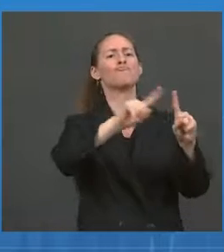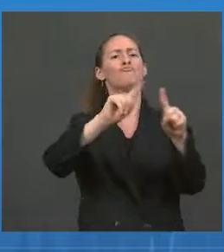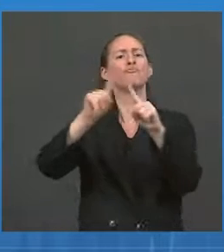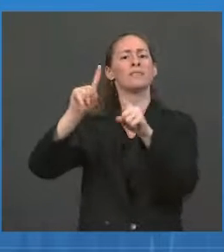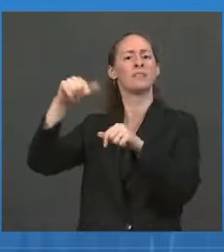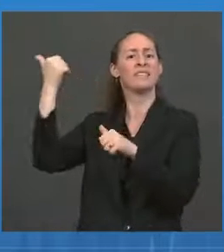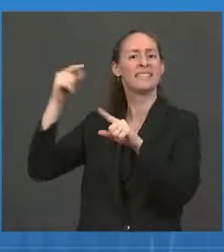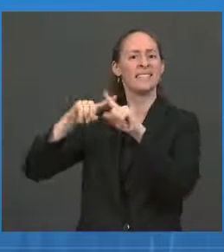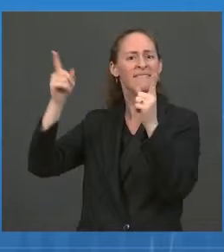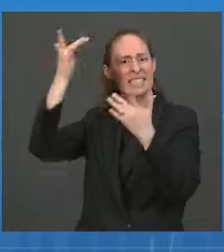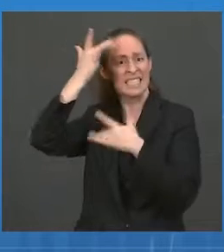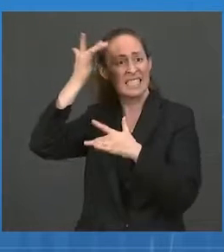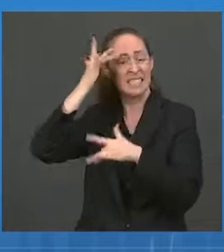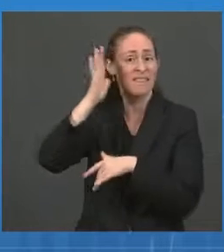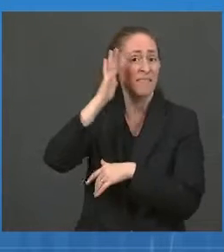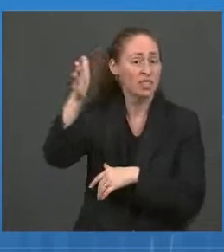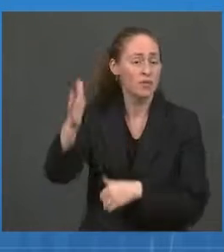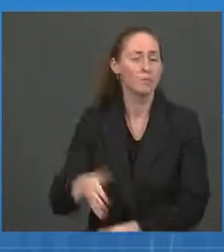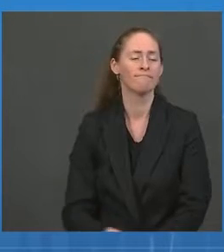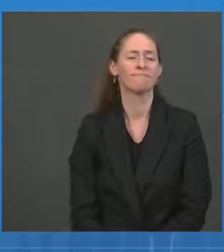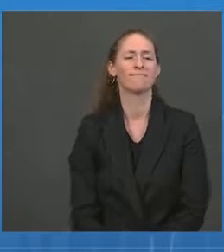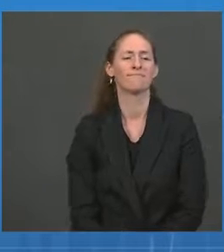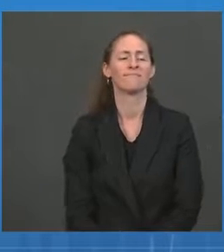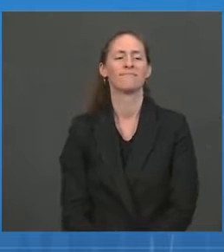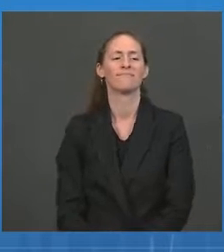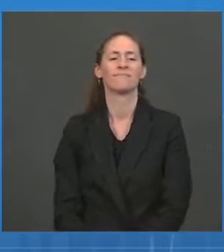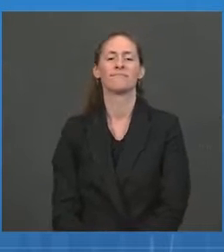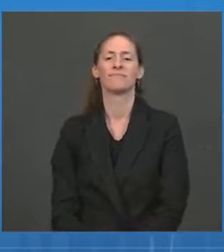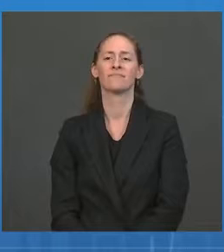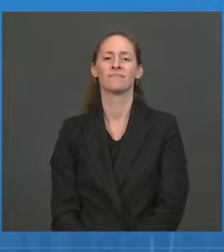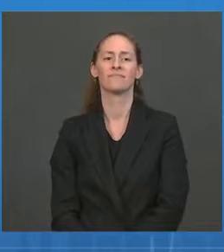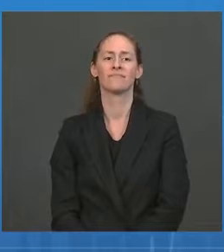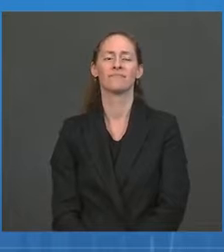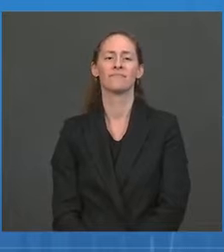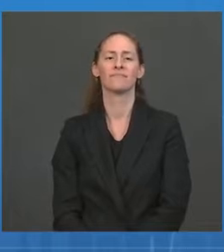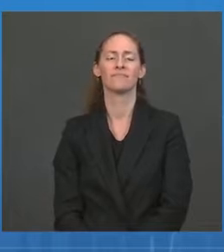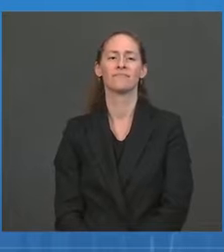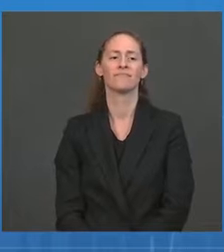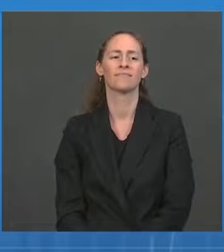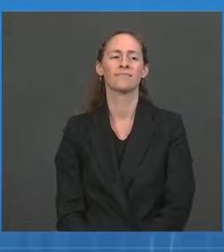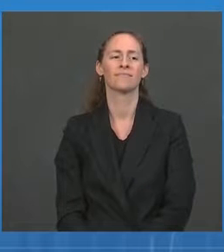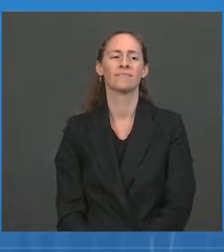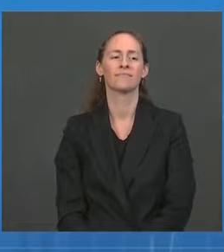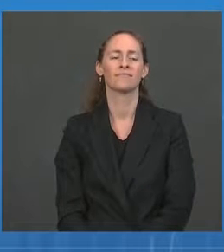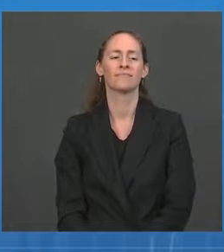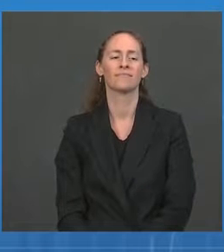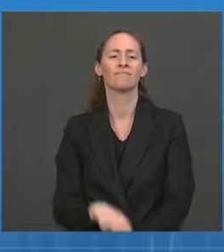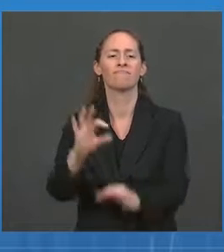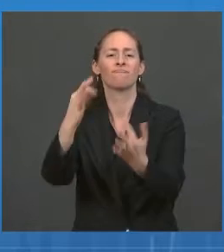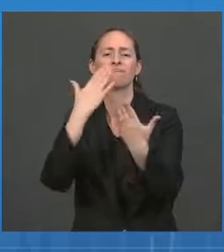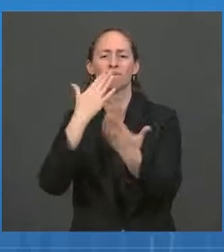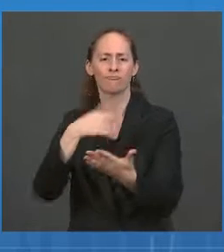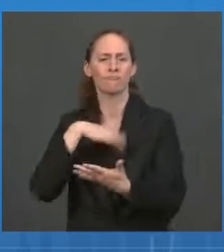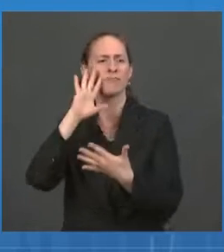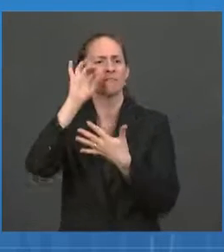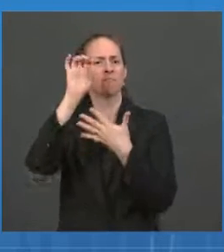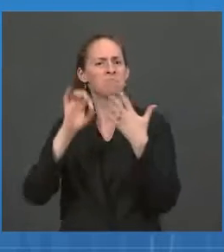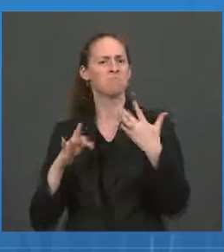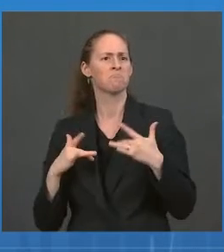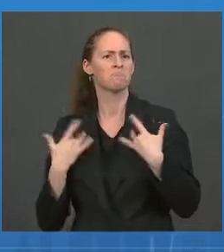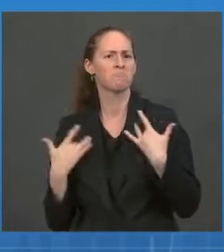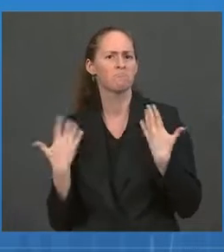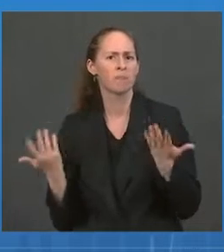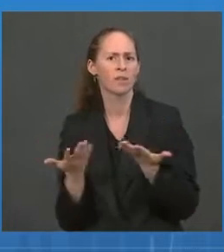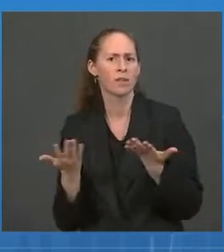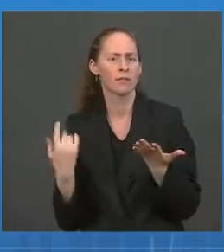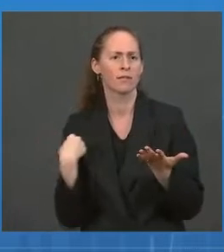Dr. Thank you very much, Dr. Walensky. I'd like to spend the next couple of minutes updating you on where we are in